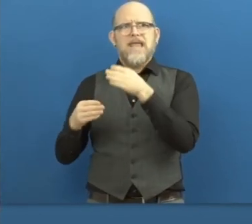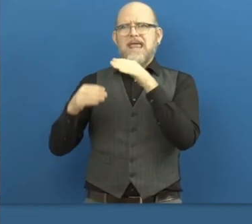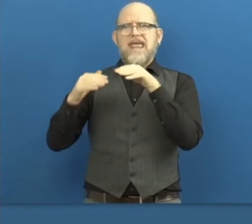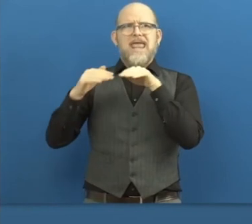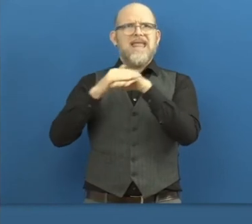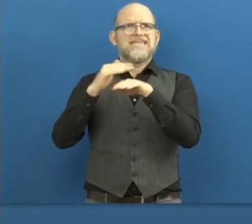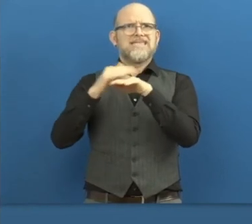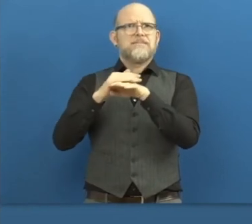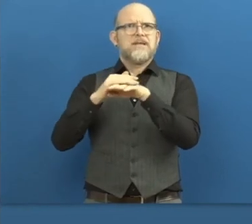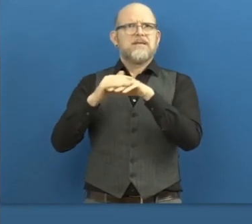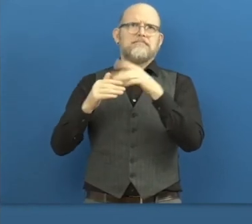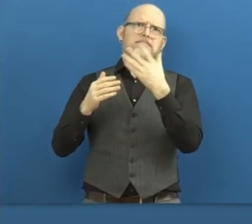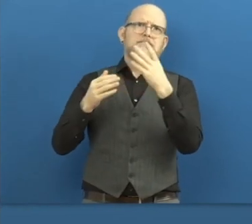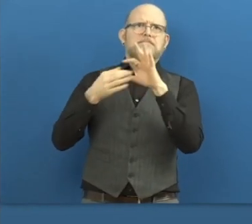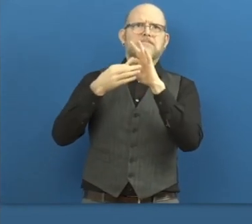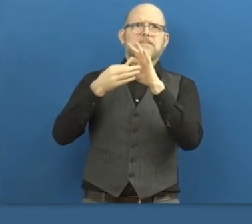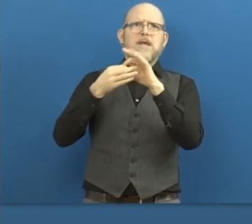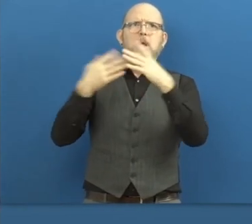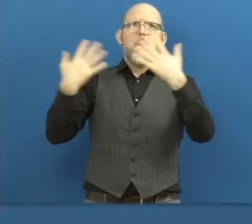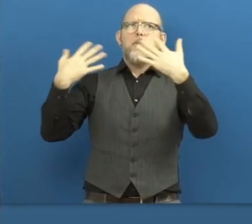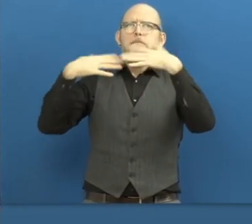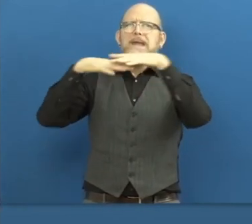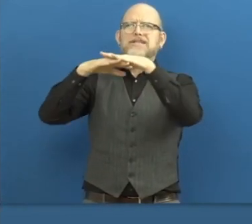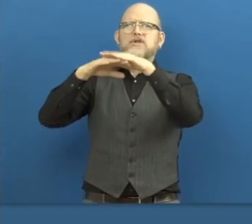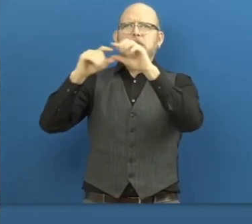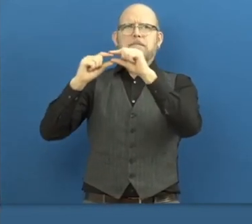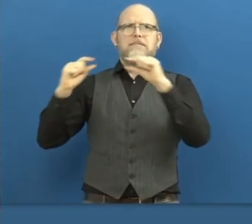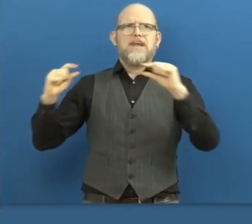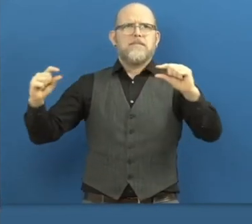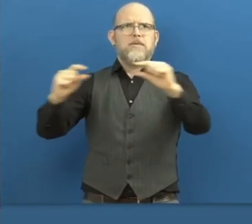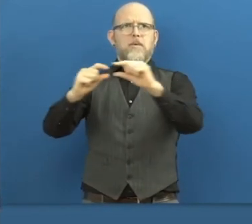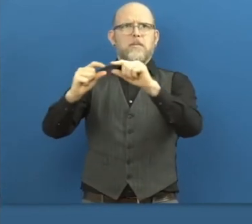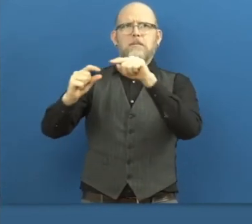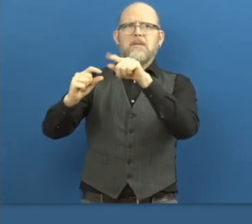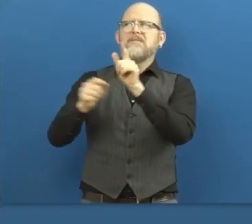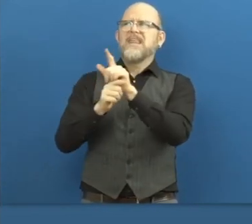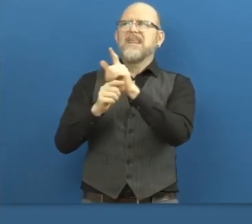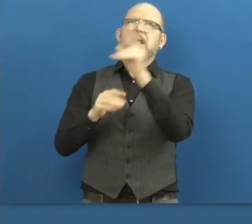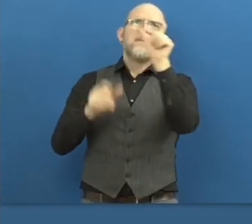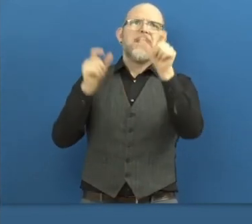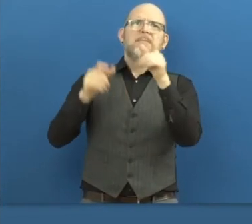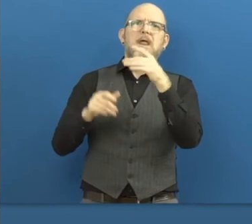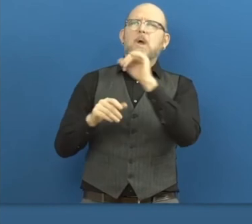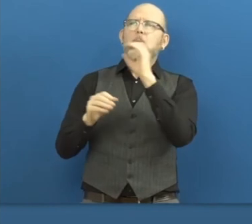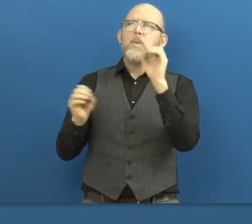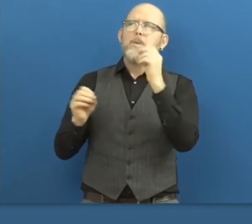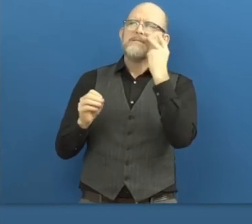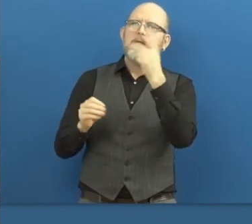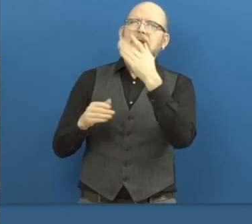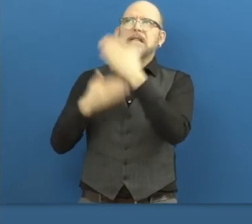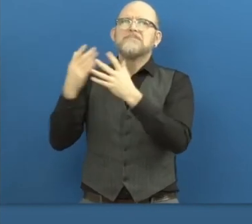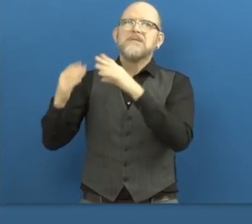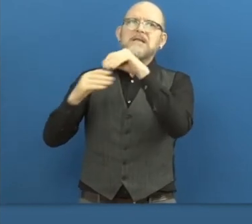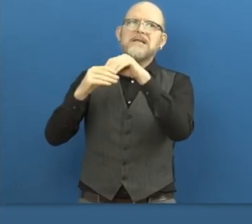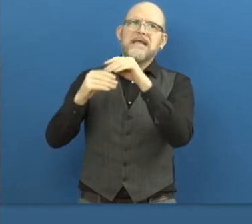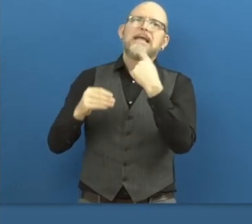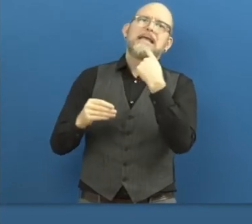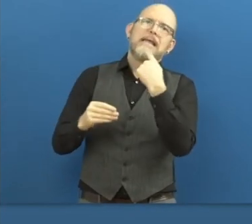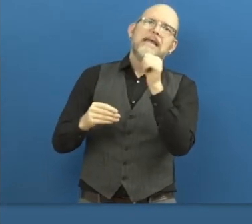enough about accessibility. So there is a part of the group excluded. So we need to take care of this. And the second thought was exactly